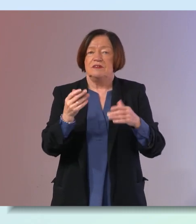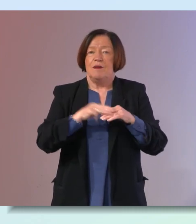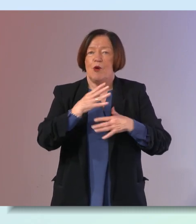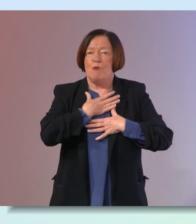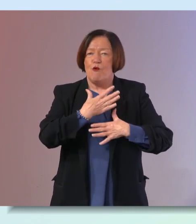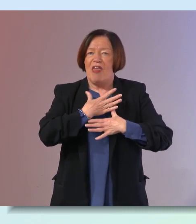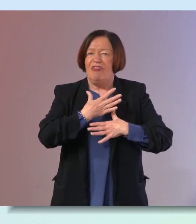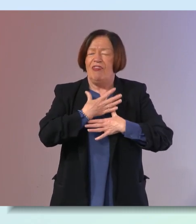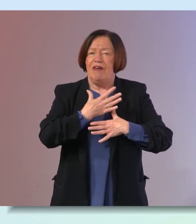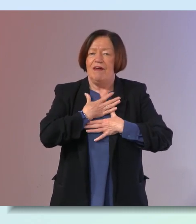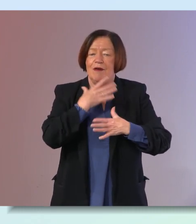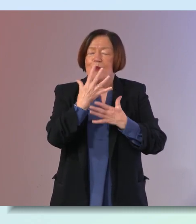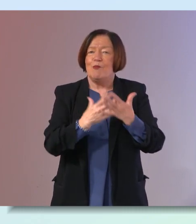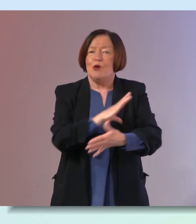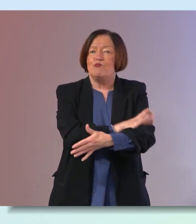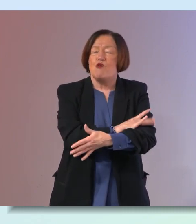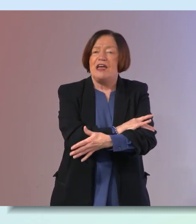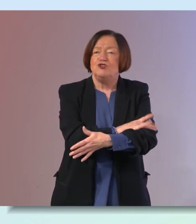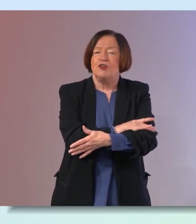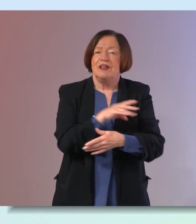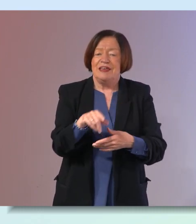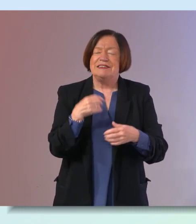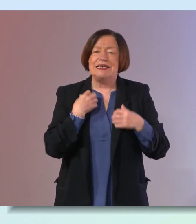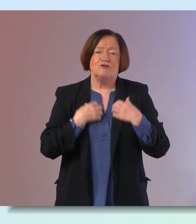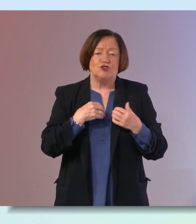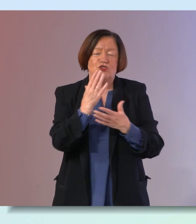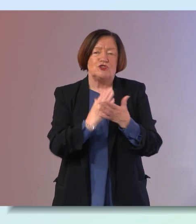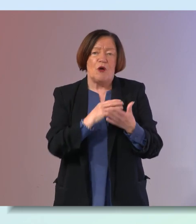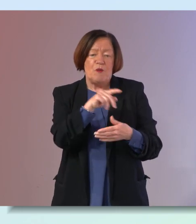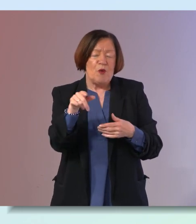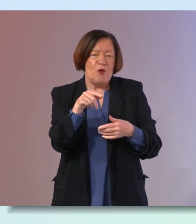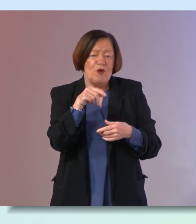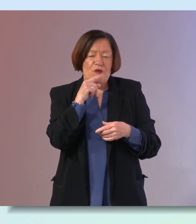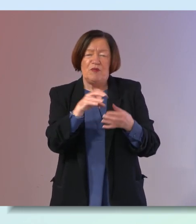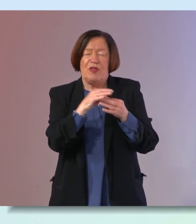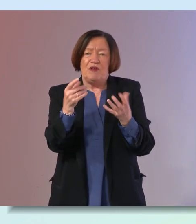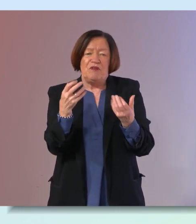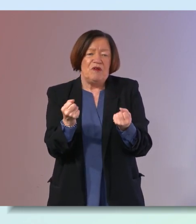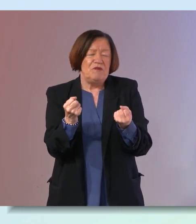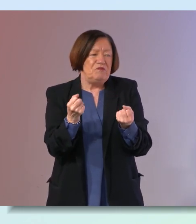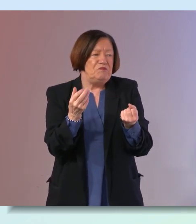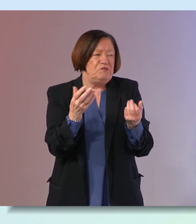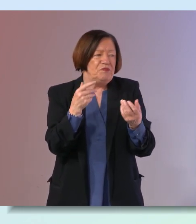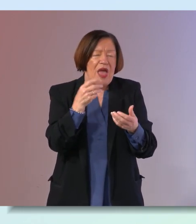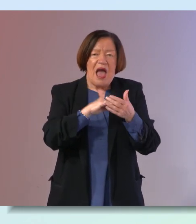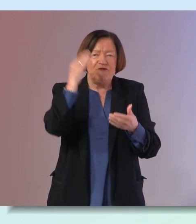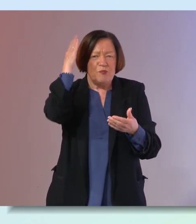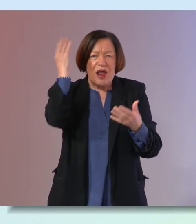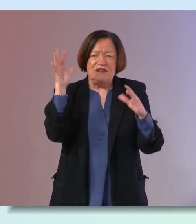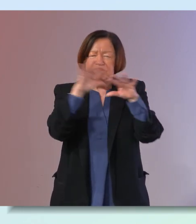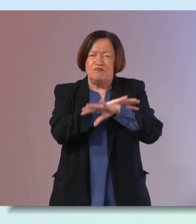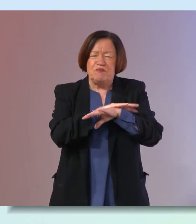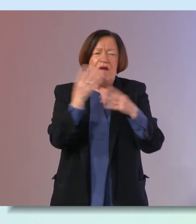breathless with blood pressure it's very interesting some people will equate that to almost like a brain fog they will have